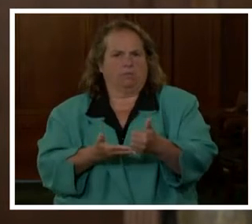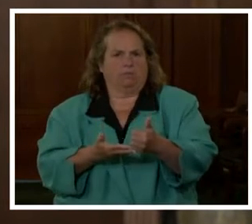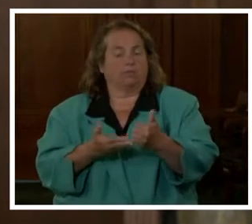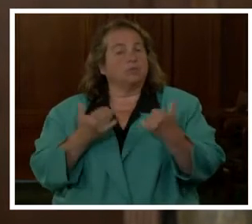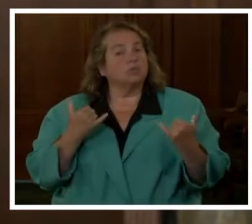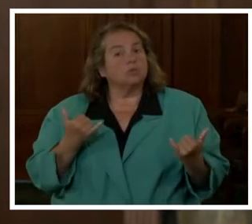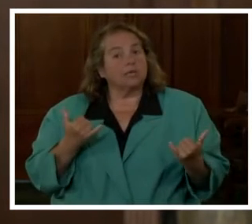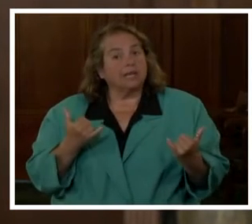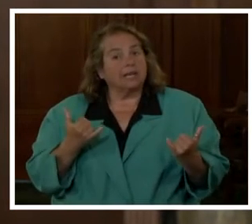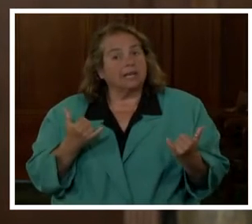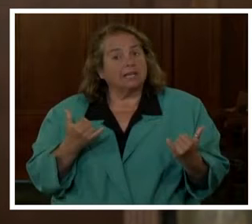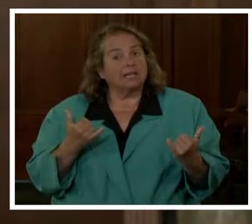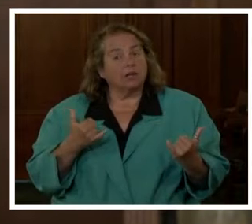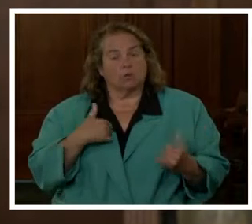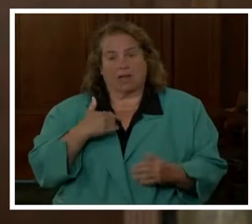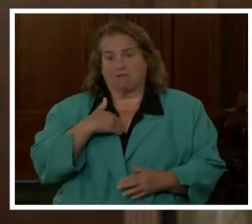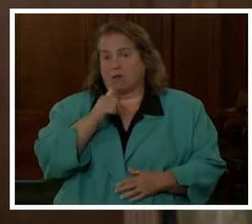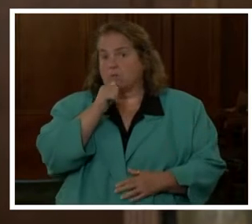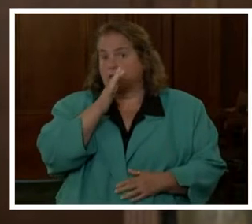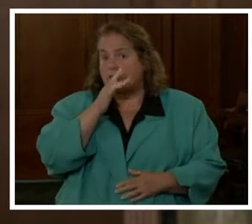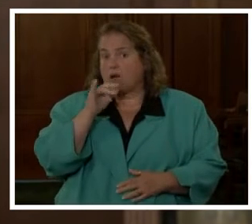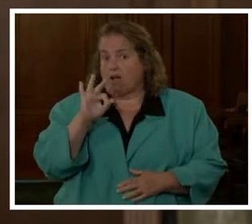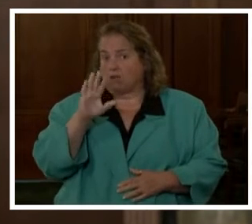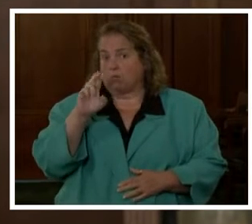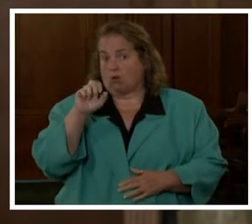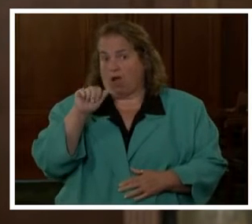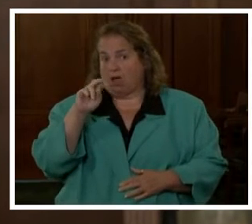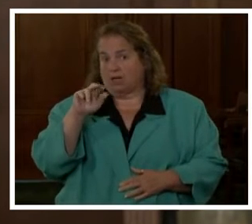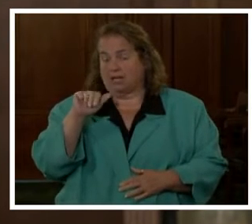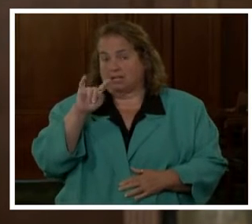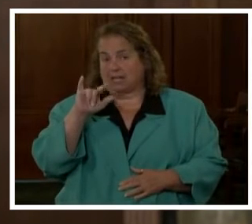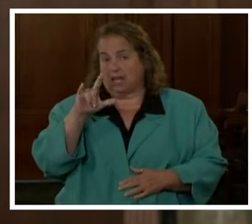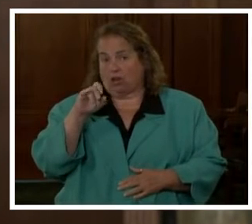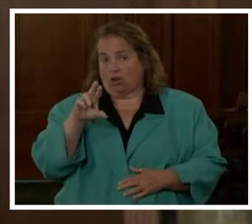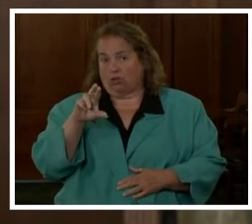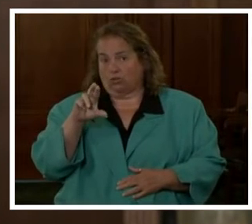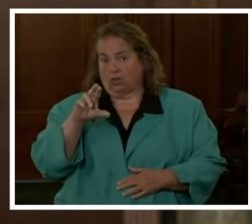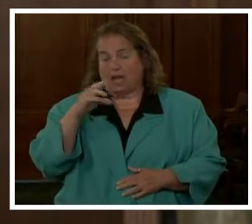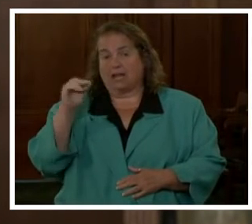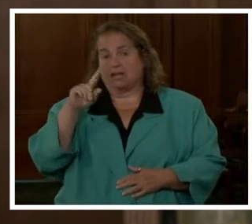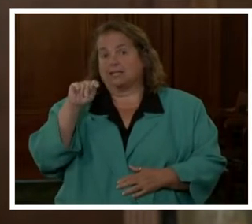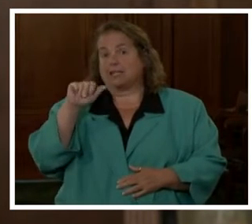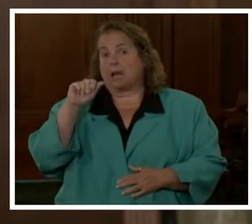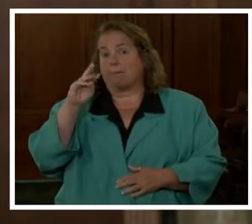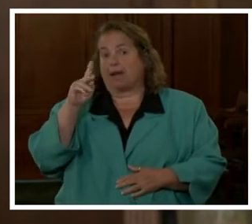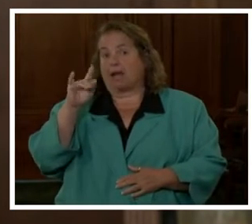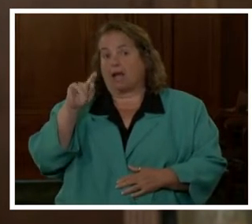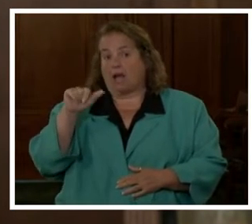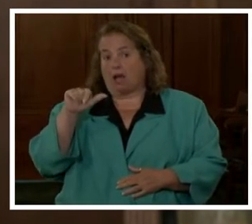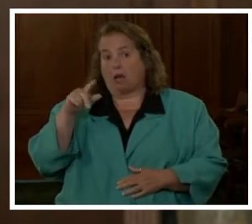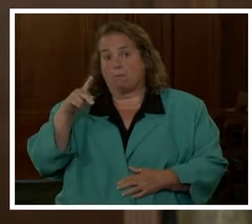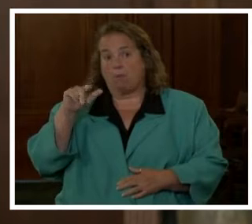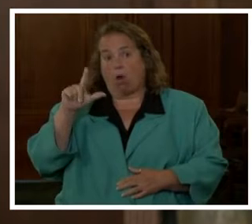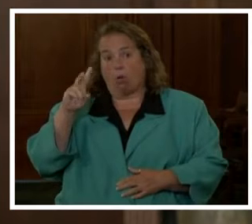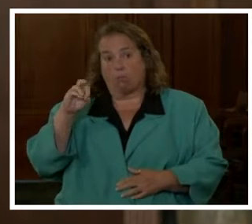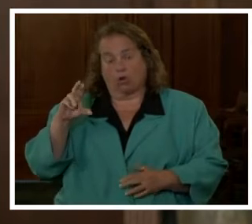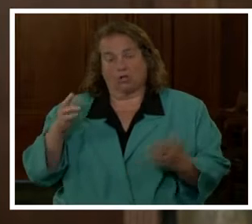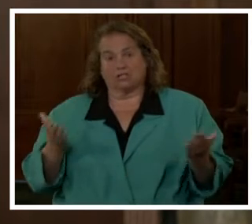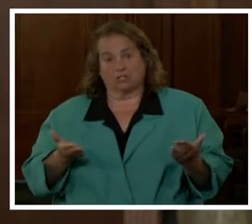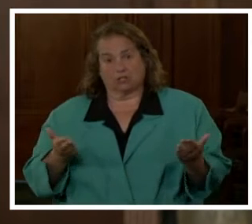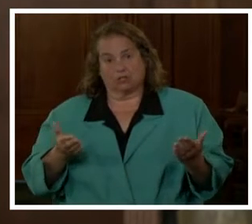Today we have the mother of Brianna Taylor, Tamika Palmer here. Tamika is to give